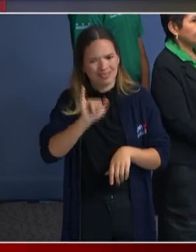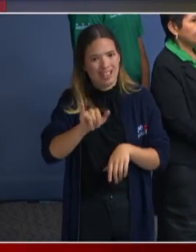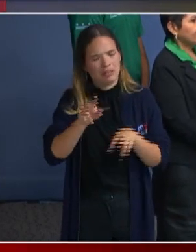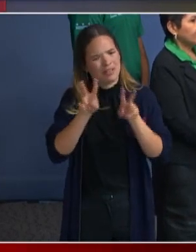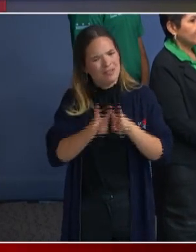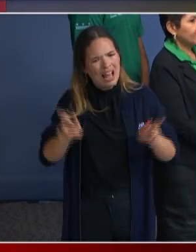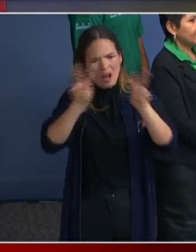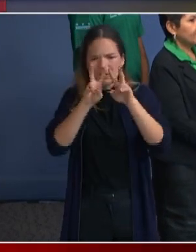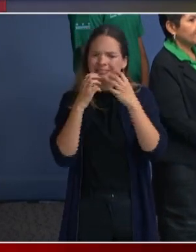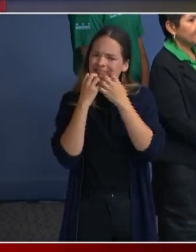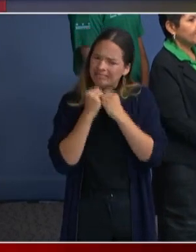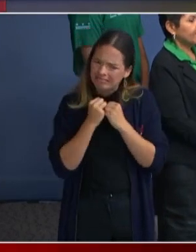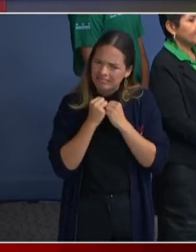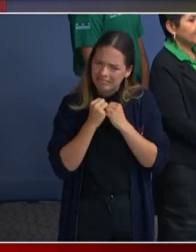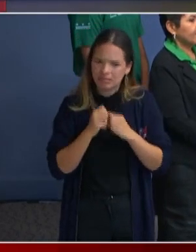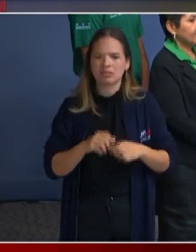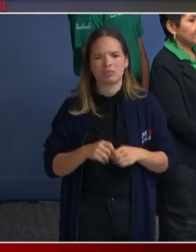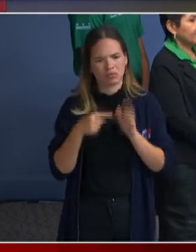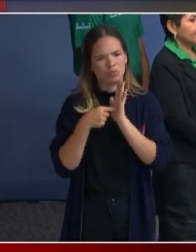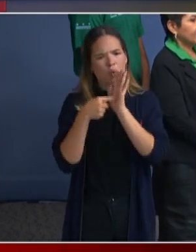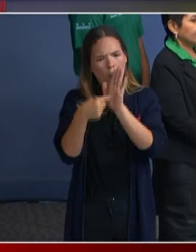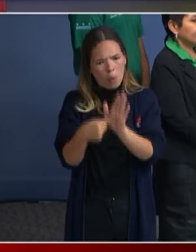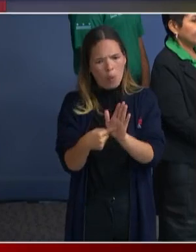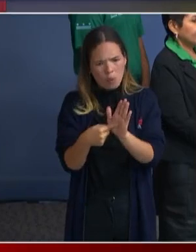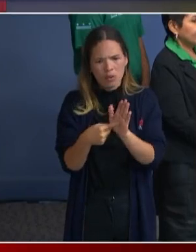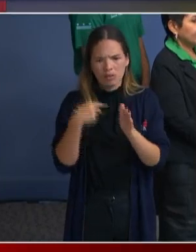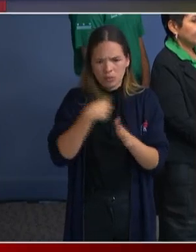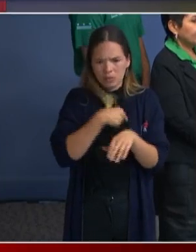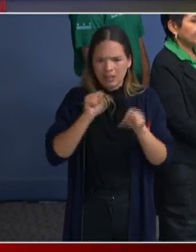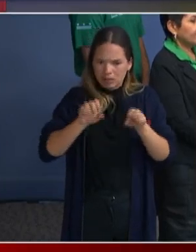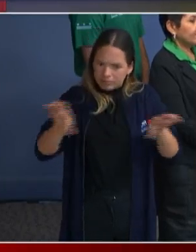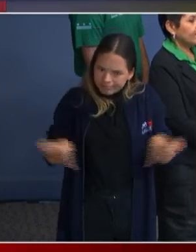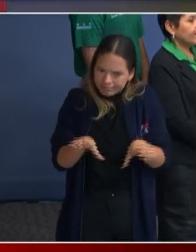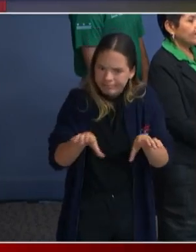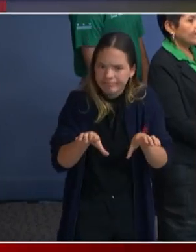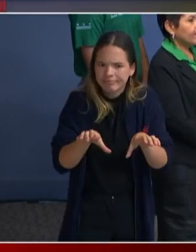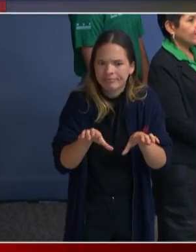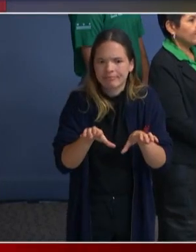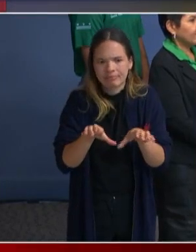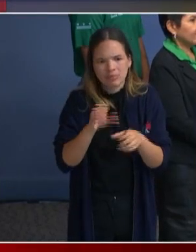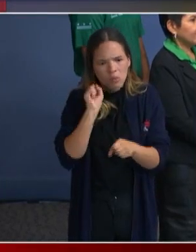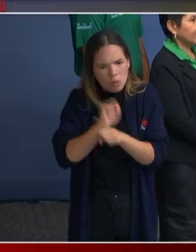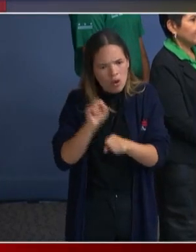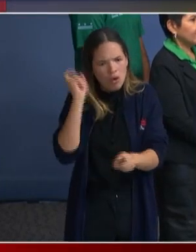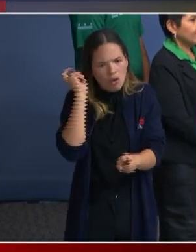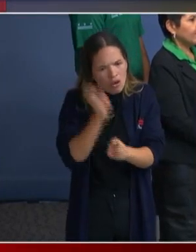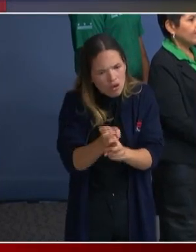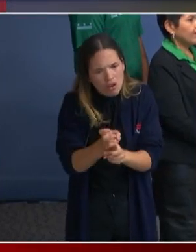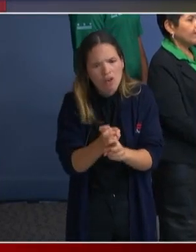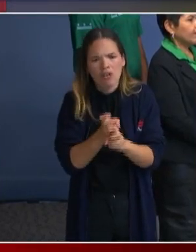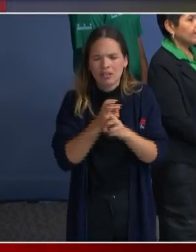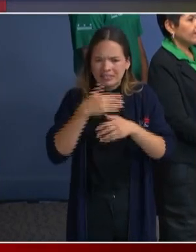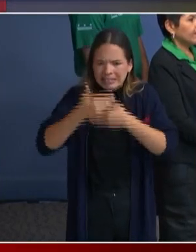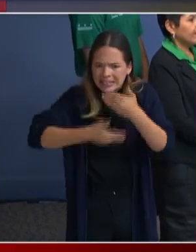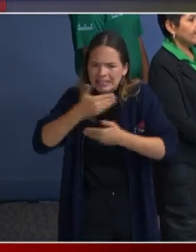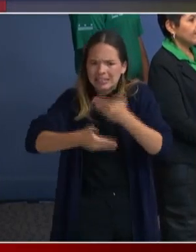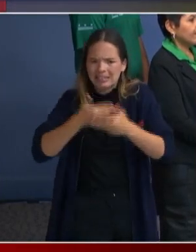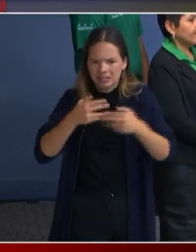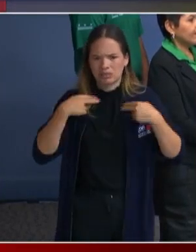do. And the hard work that we have done to build our system of human services for DC residents